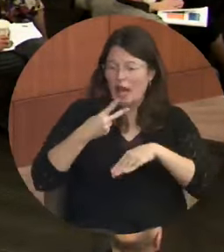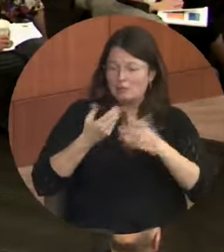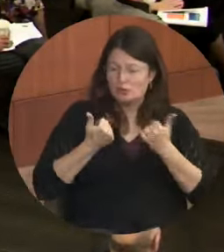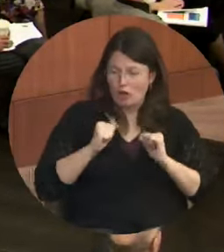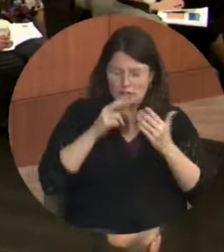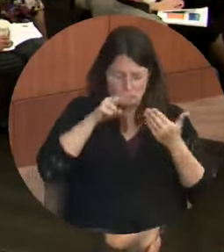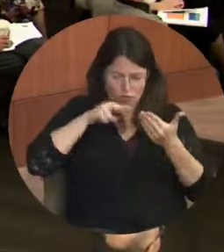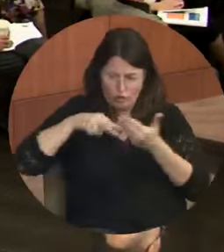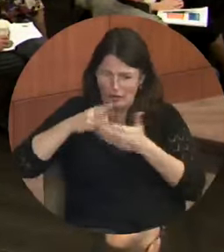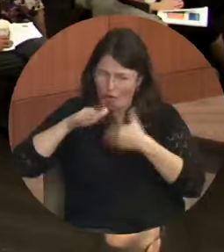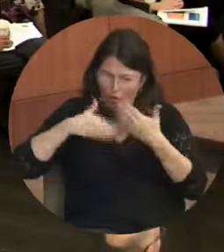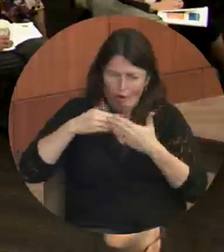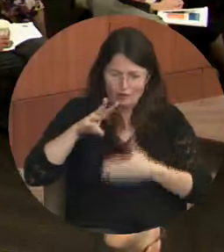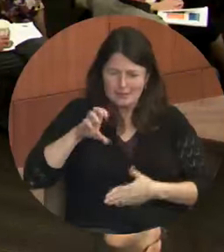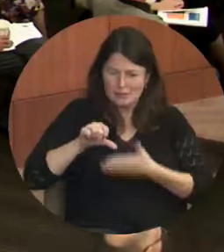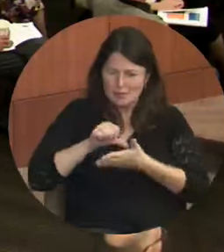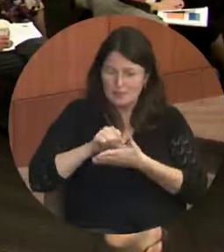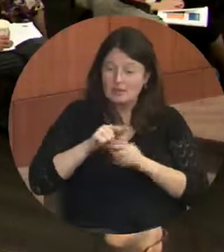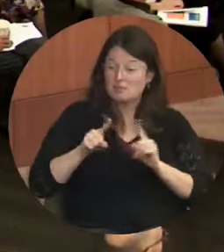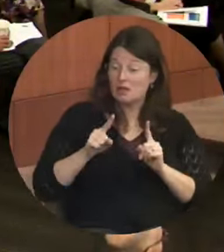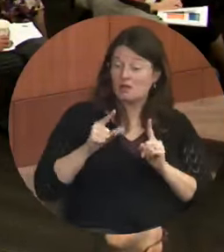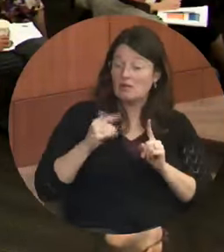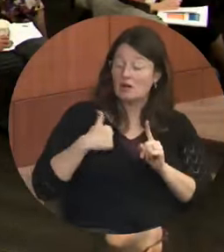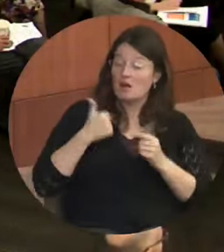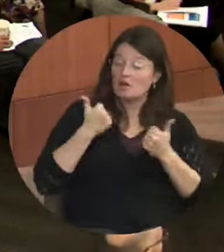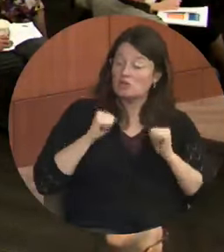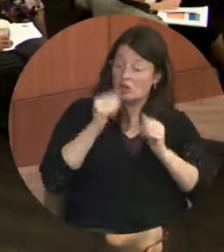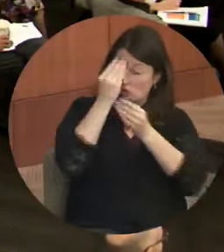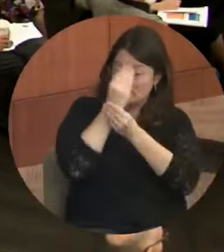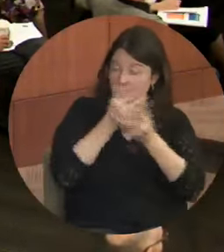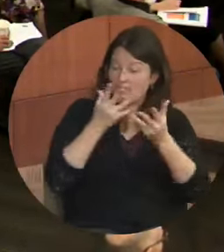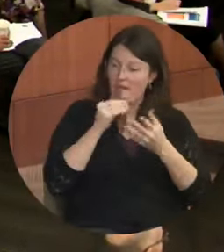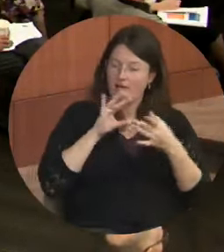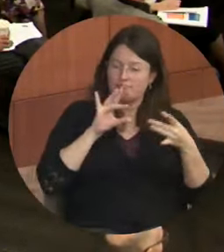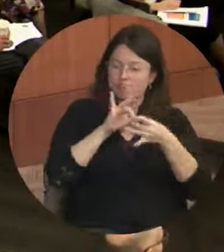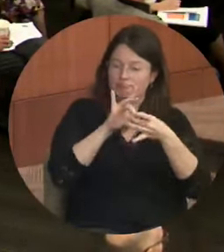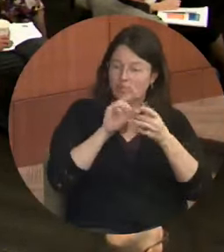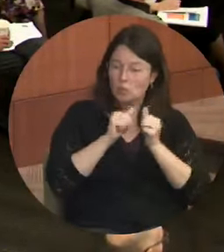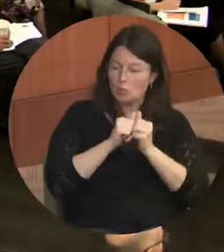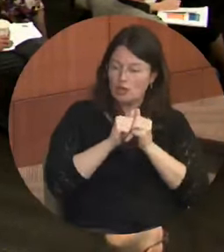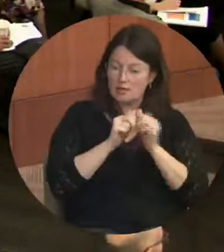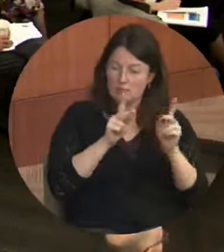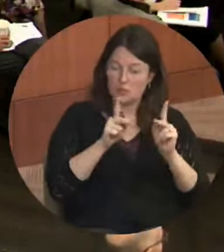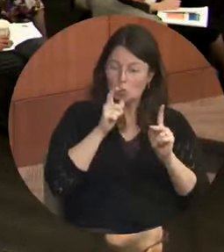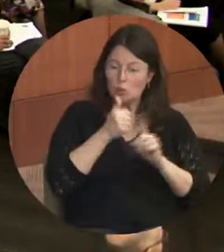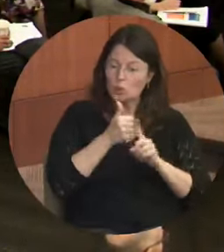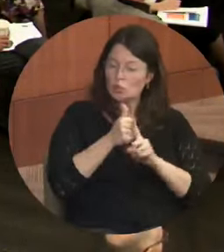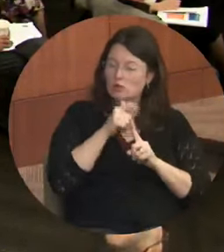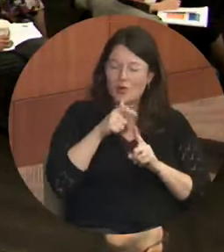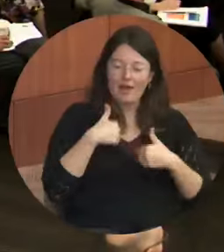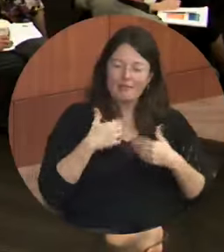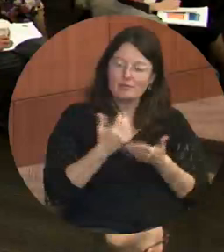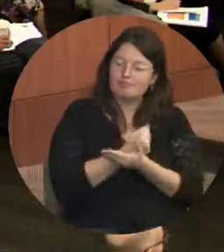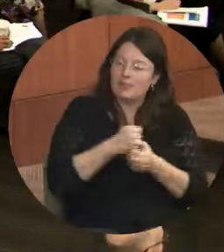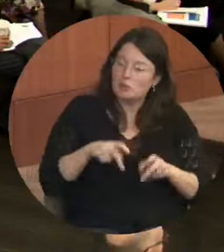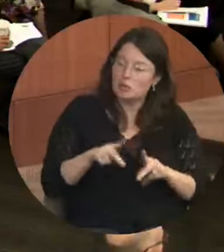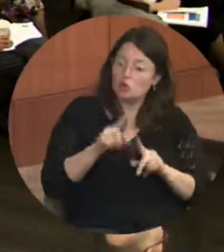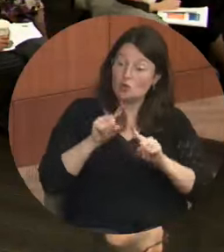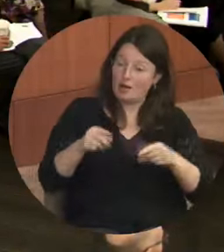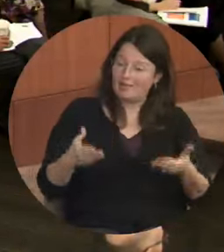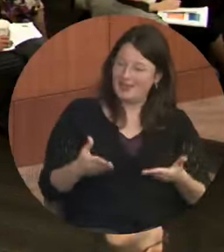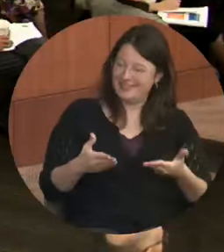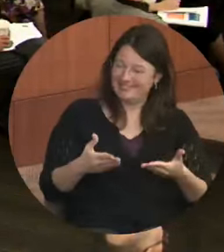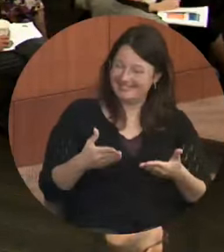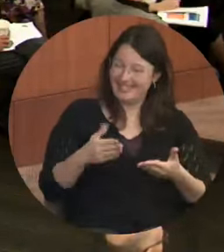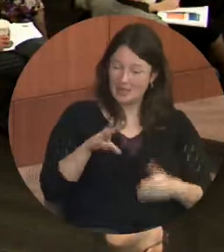been one to, um, try to share and at least connect with individuals that don't necessarily get a chance to come here. You know, we